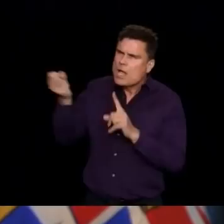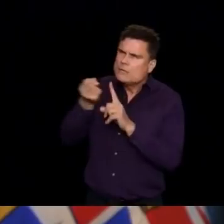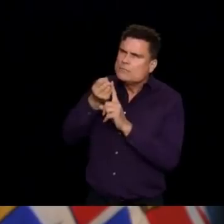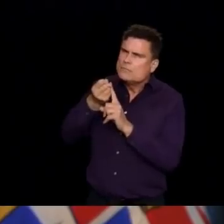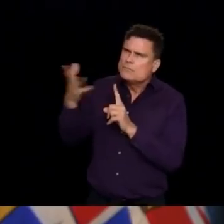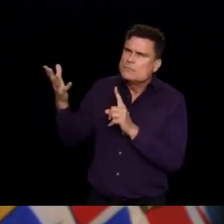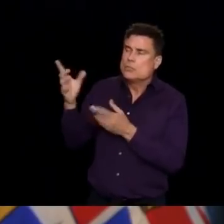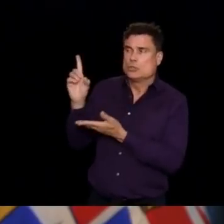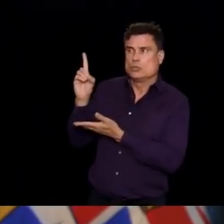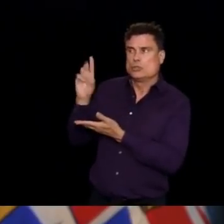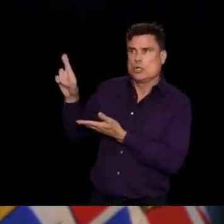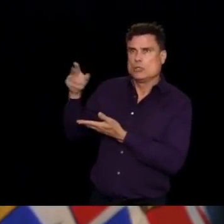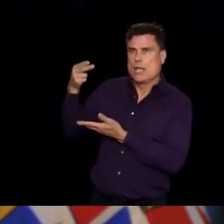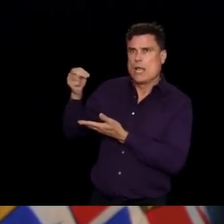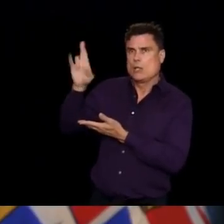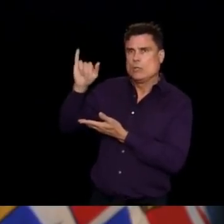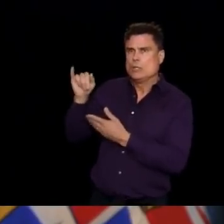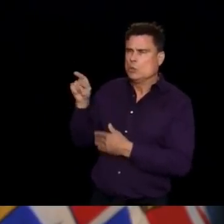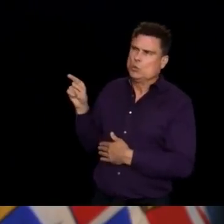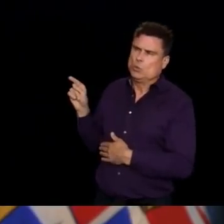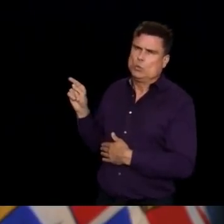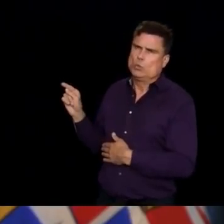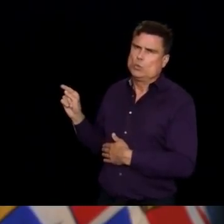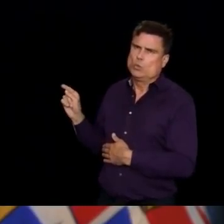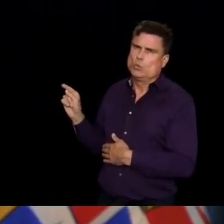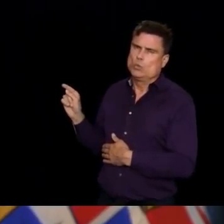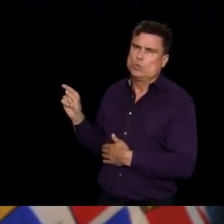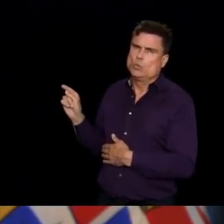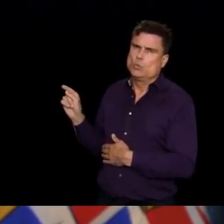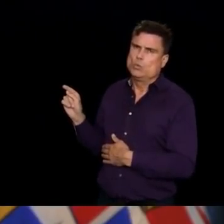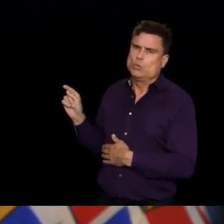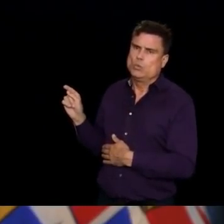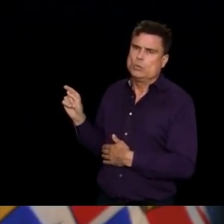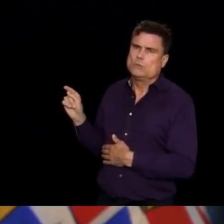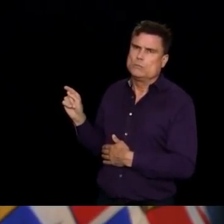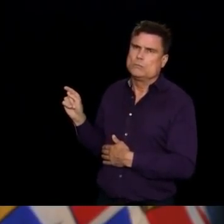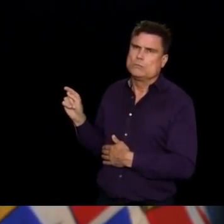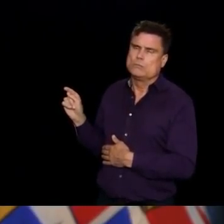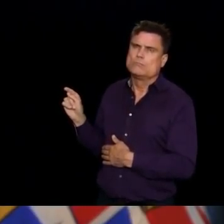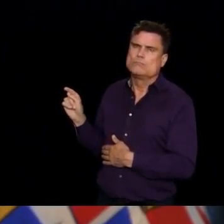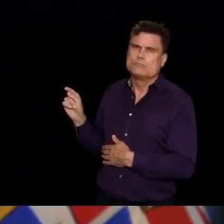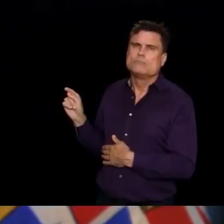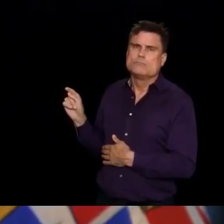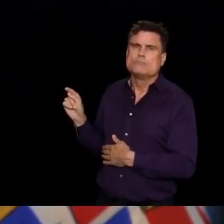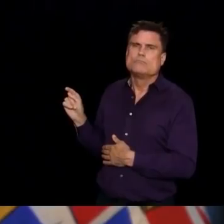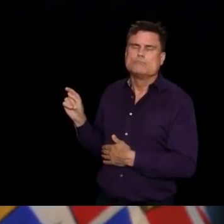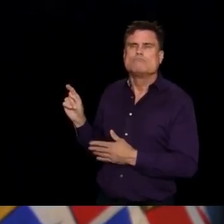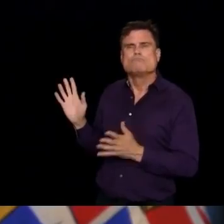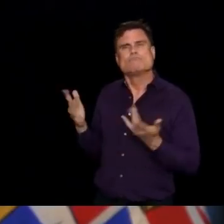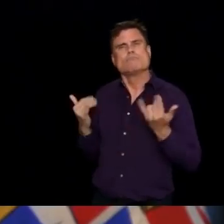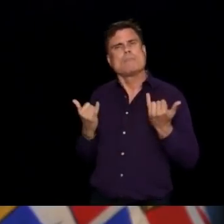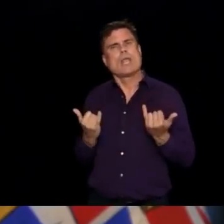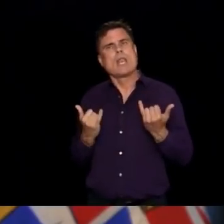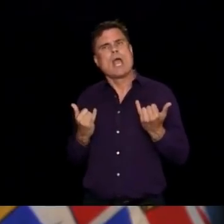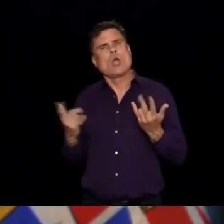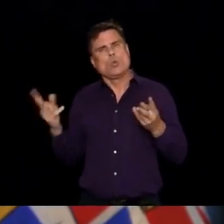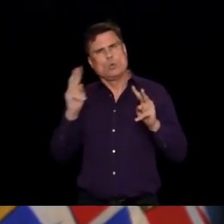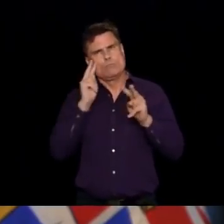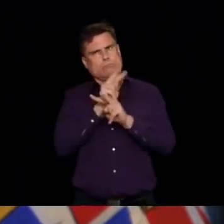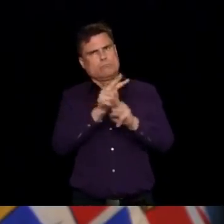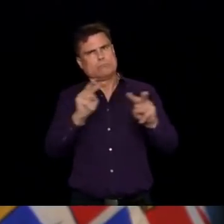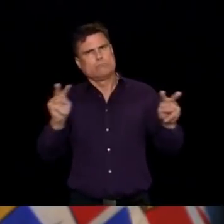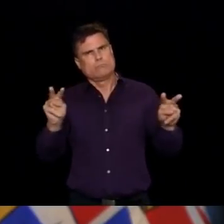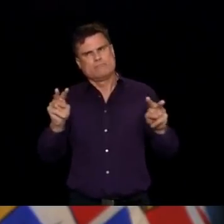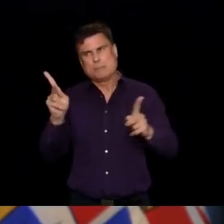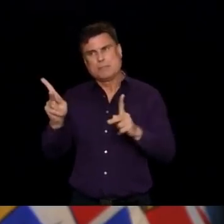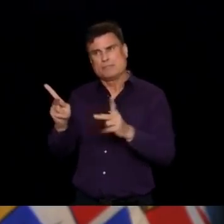you about the fact that we're seeing people now only dying from long-term care homes and the concerns leading